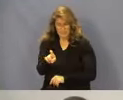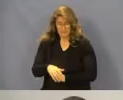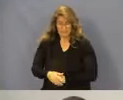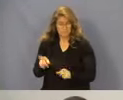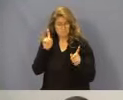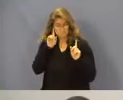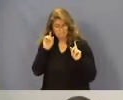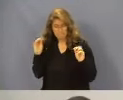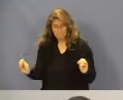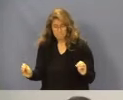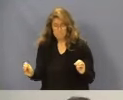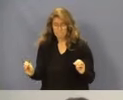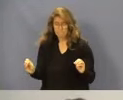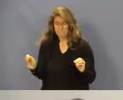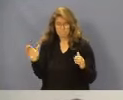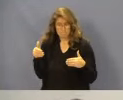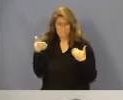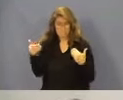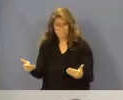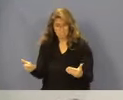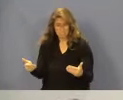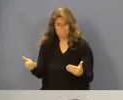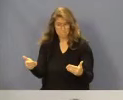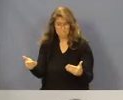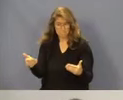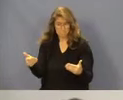Hearing none, is there a motion for approval for final adoption?